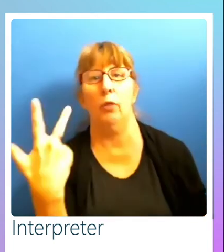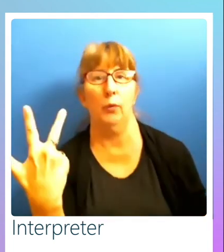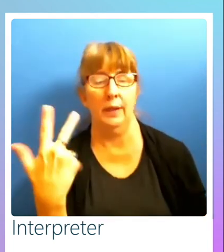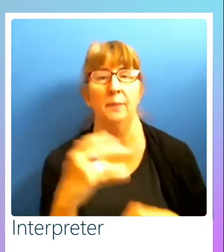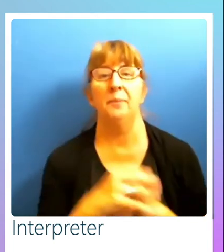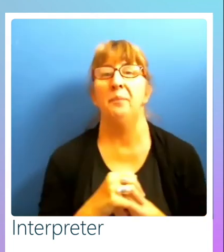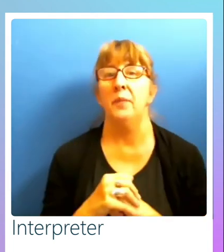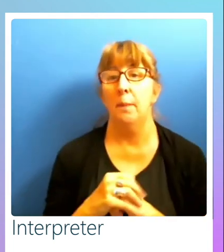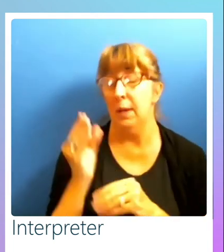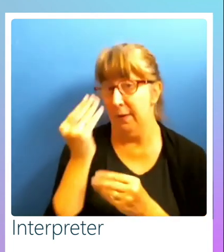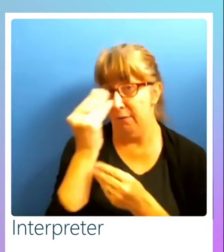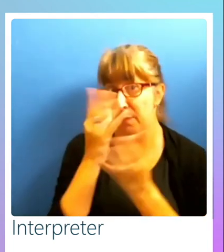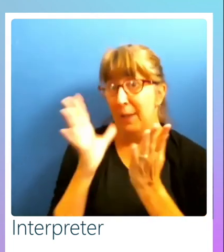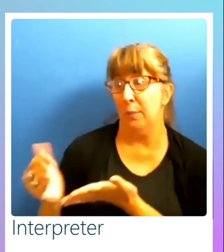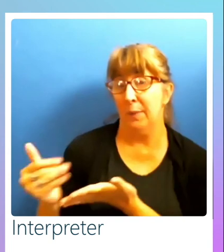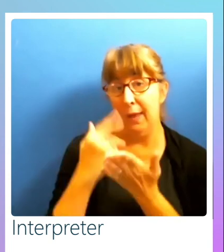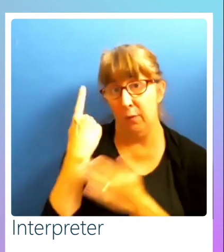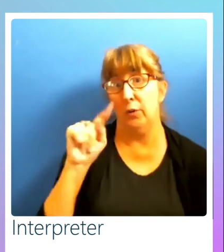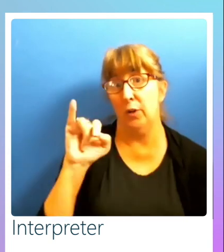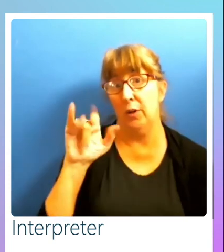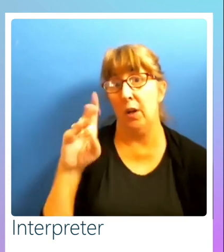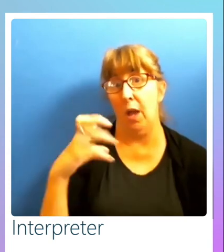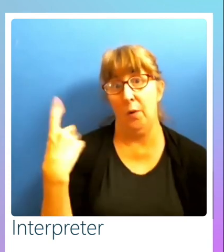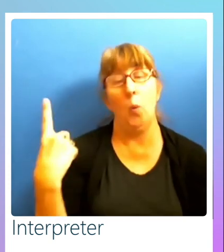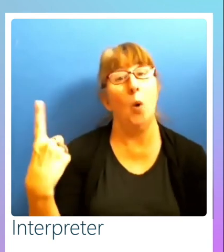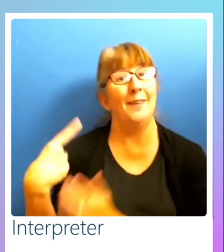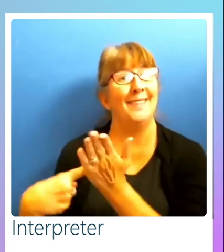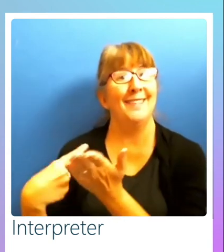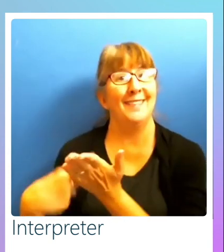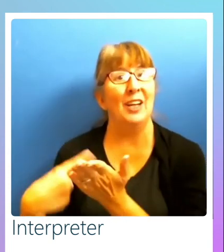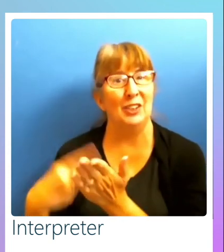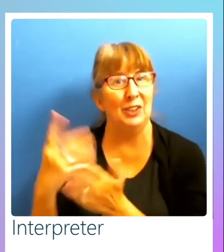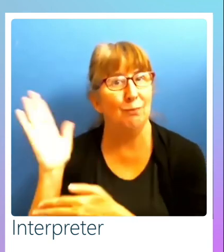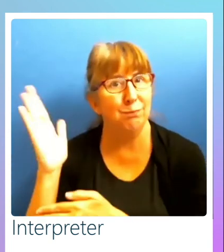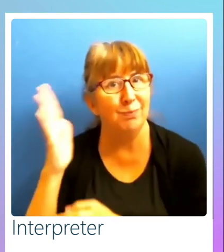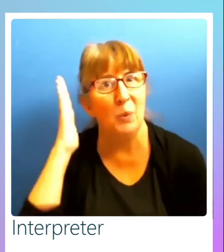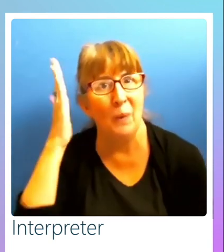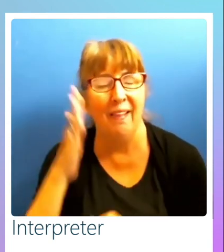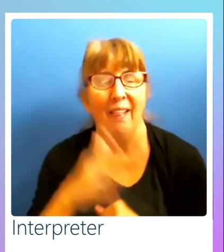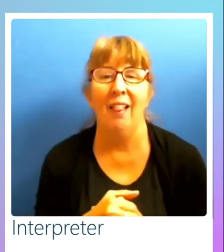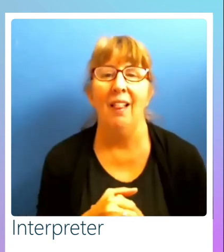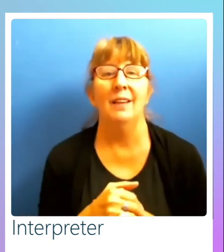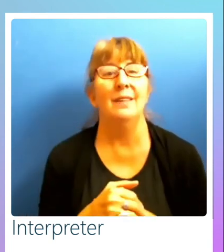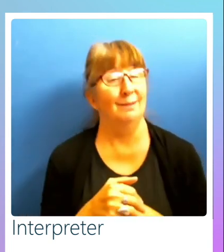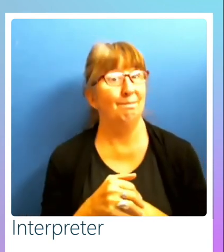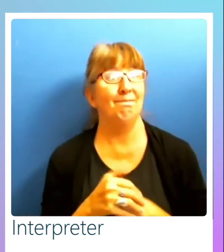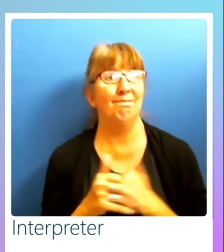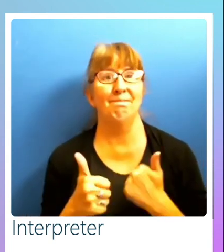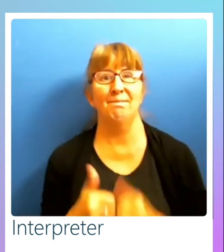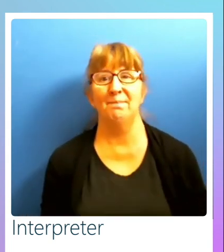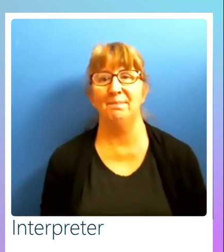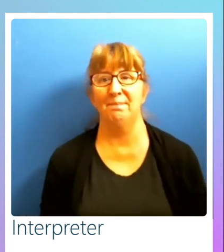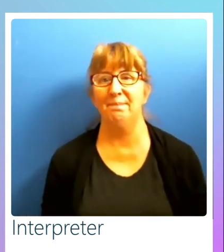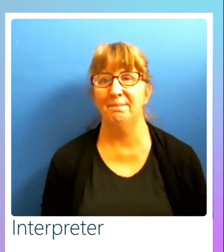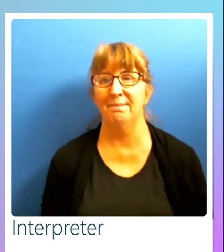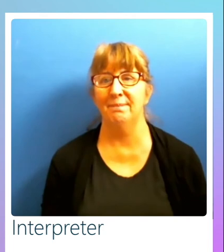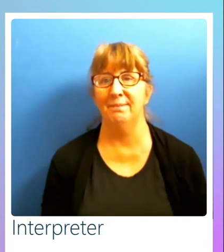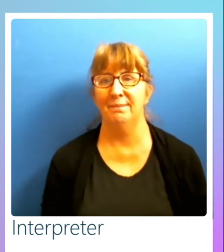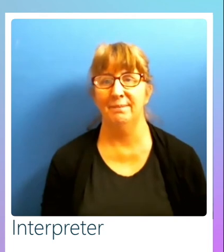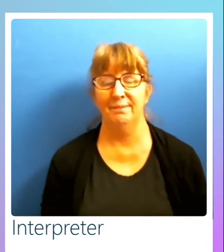gathering information to talk more about Title I because I know people are becoming more interested in that. So, yeah, more to come on that one. But, yeah.